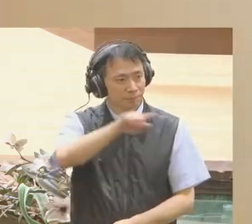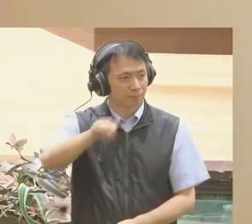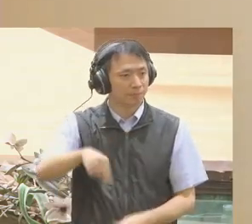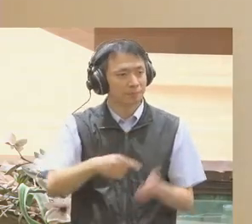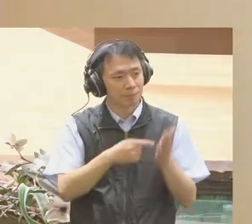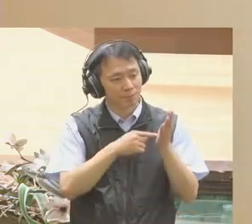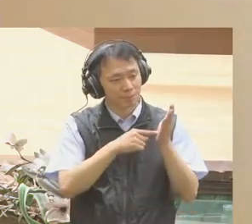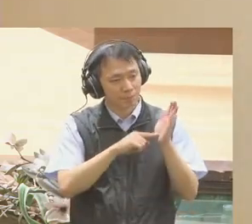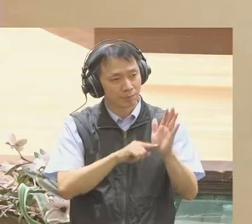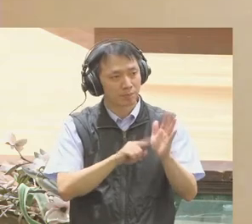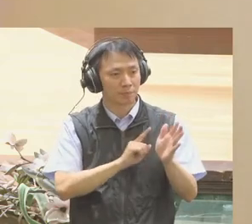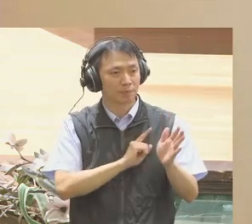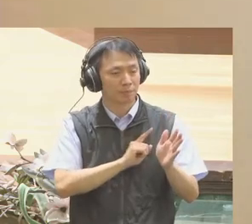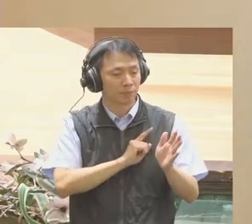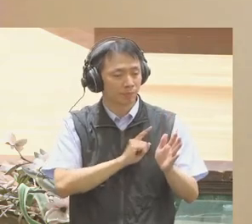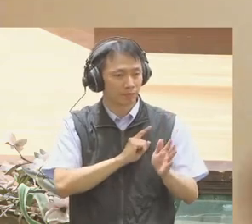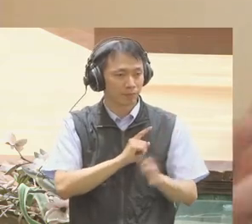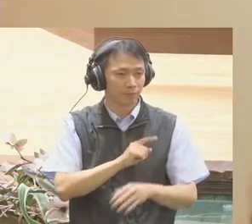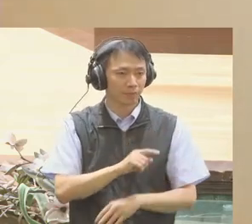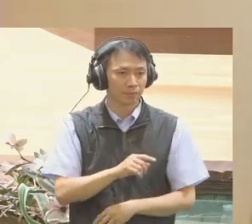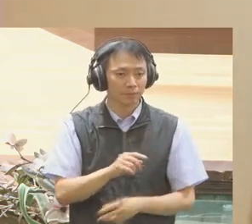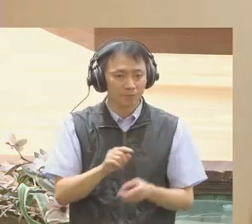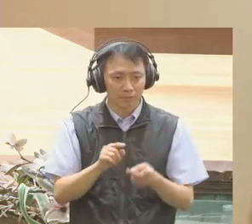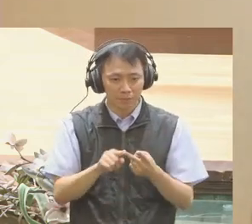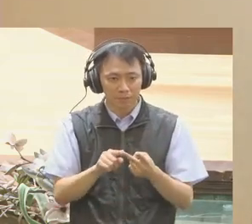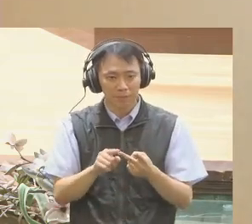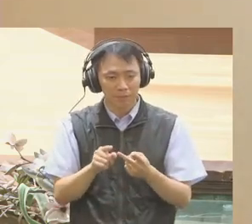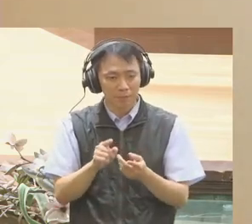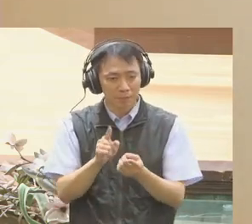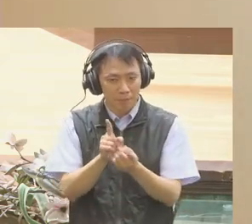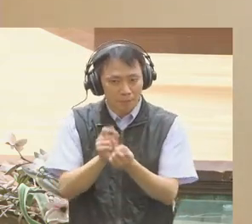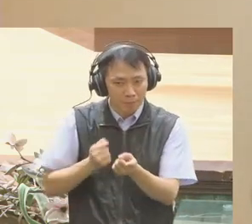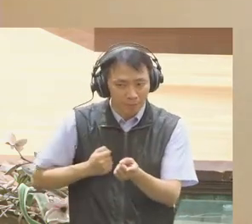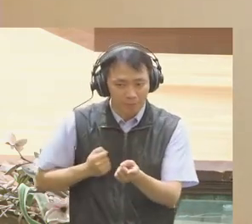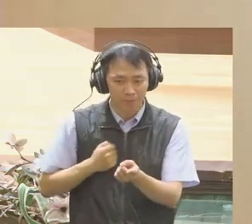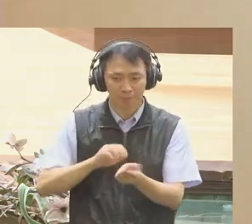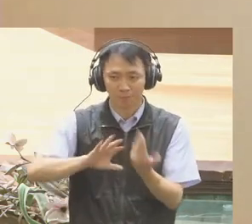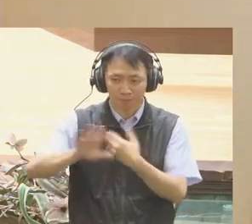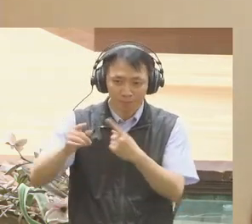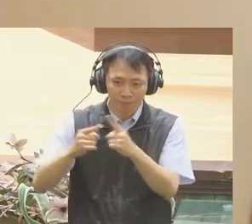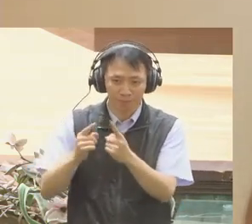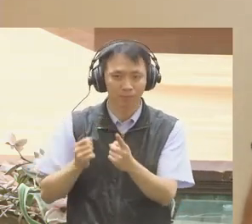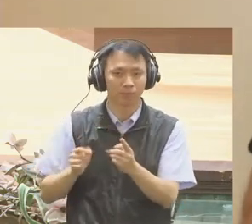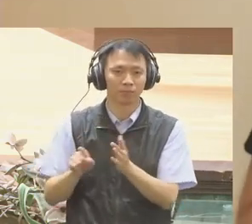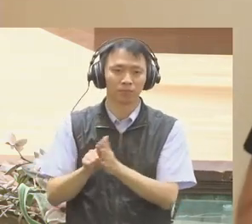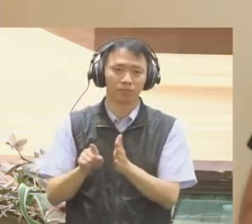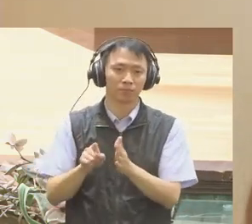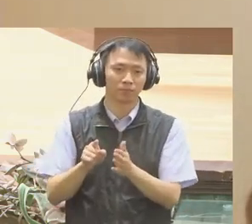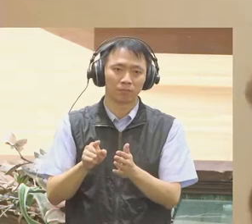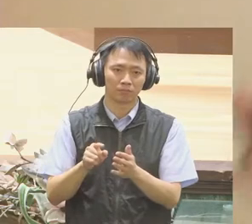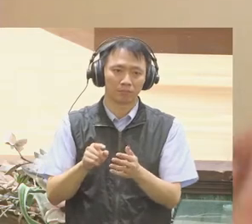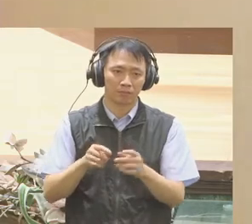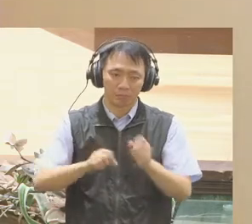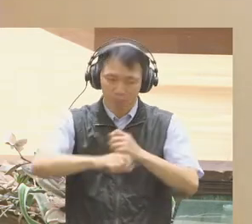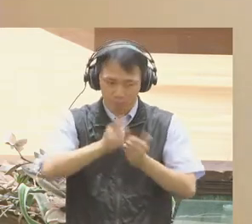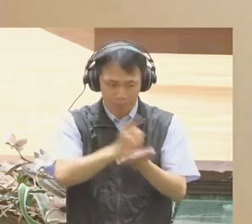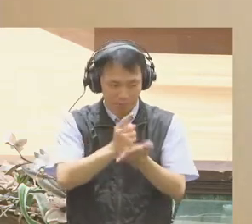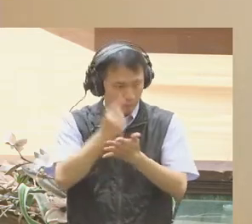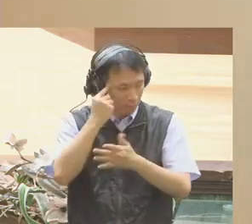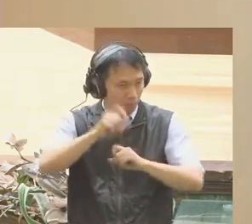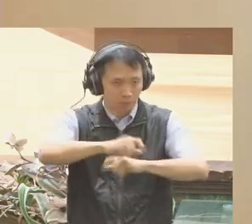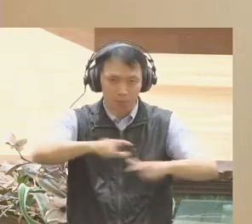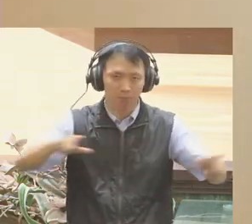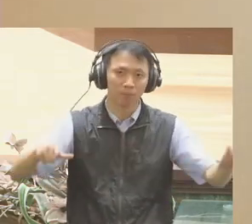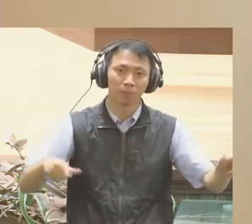about ourselves and others are one-dimensional. Democratic forms of government worldwide are still shortchanging